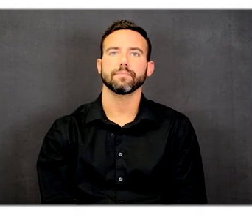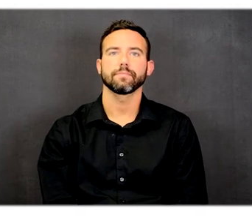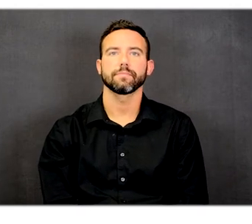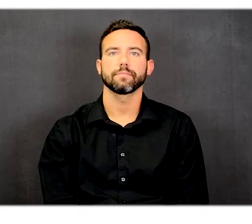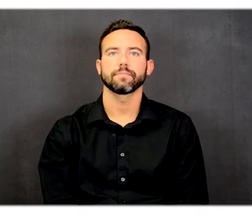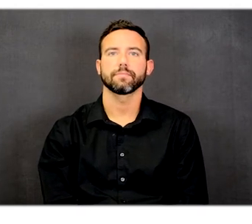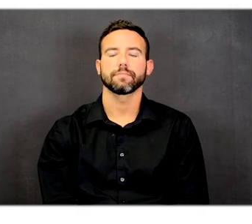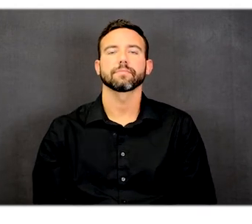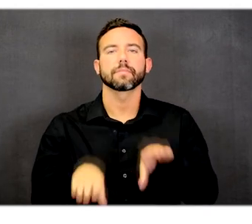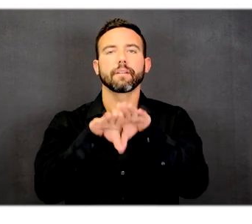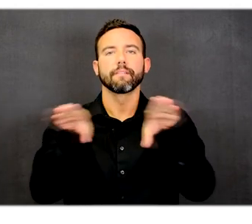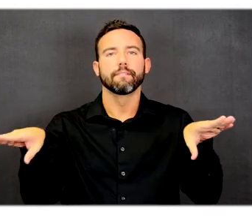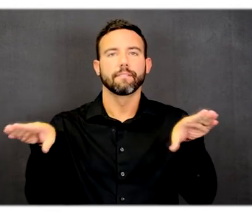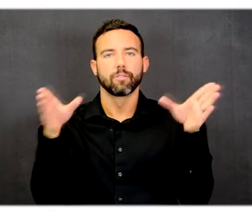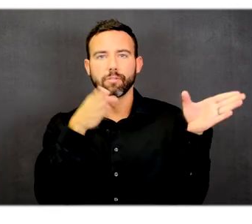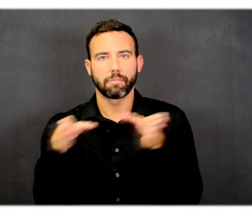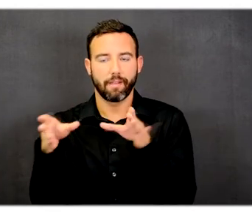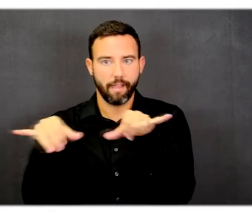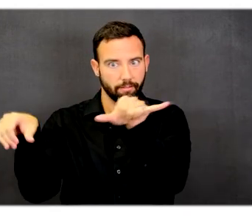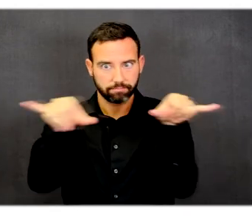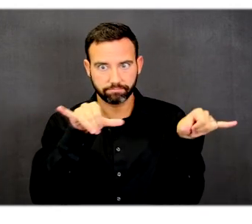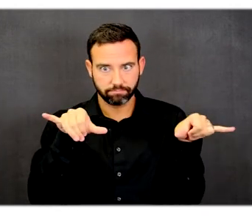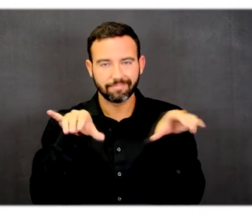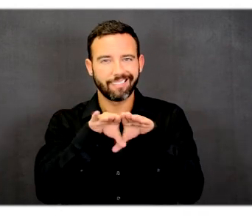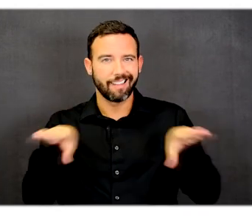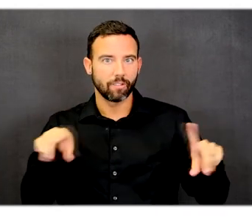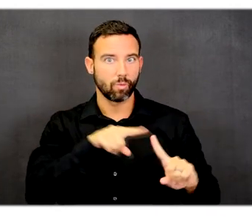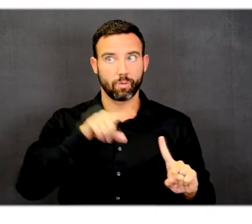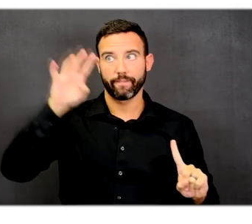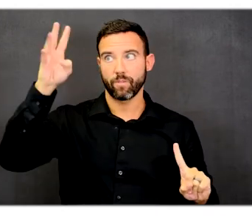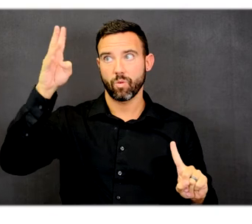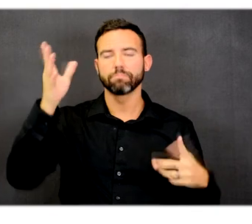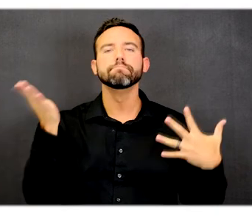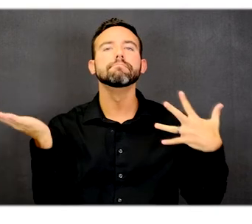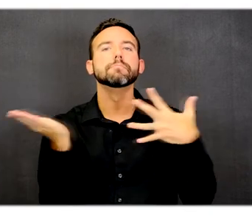Floor plan commonality levels 1 through 4, break room.